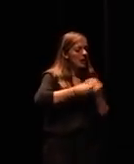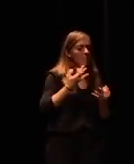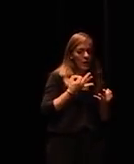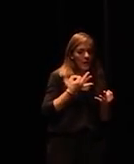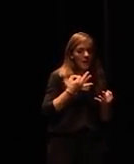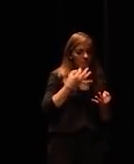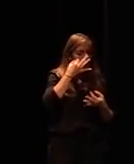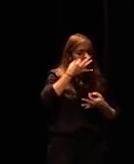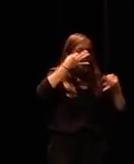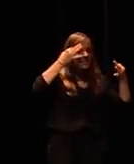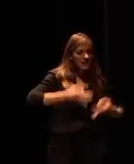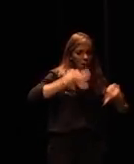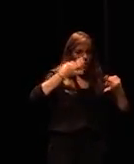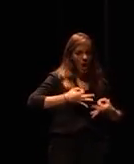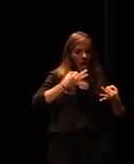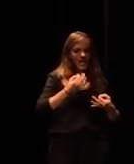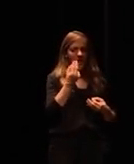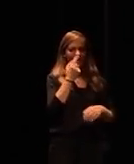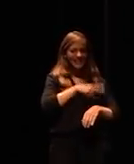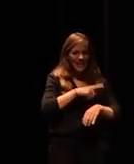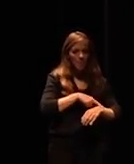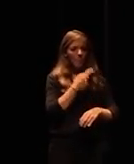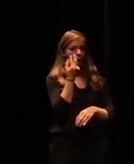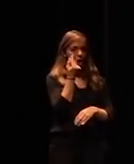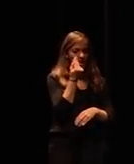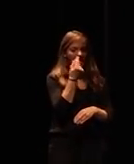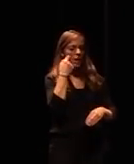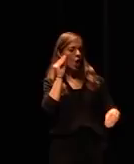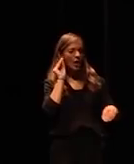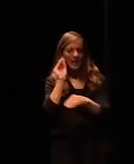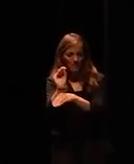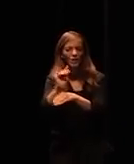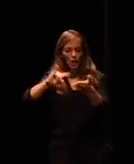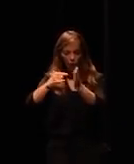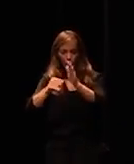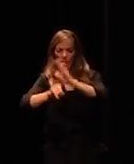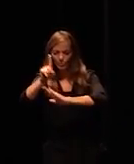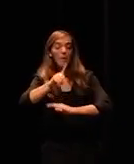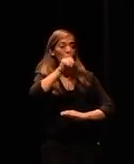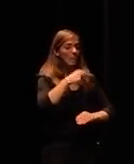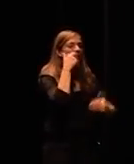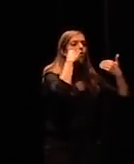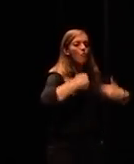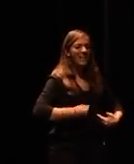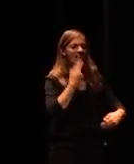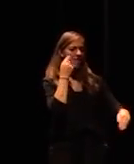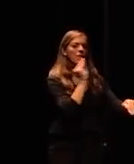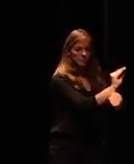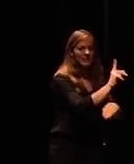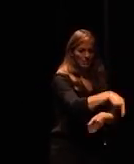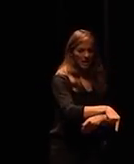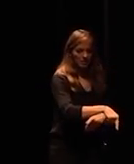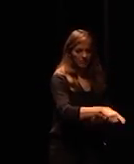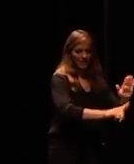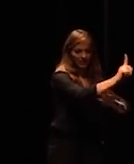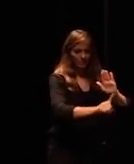money and time in humanity as we invest in technology I mean that's why we're here we're having a discussion here at